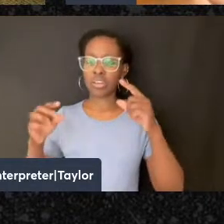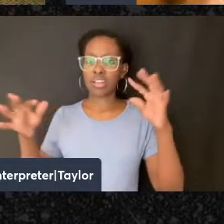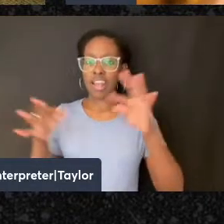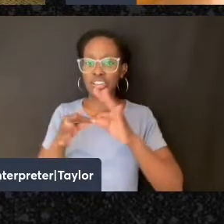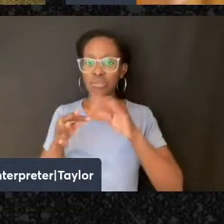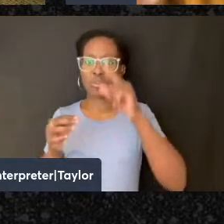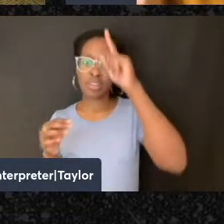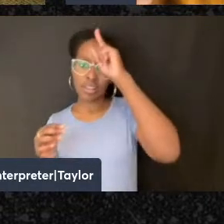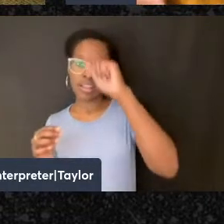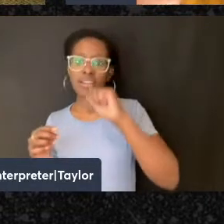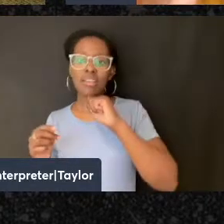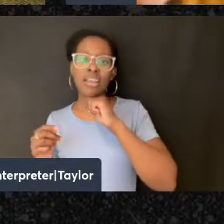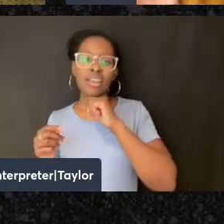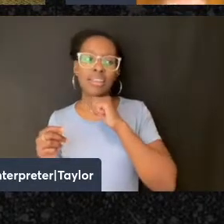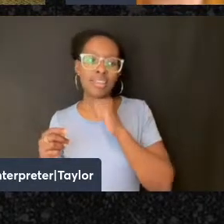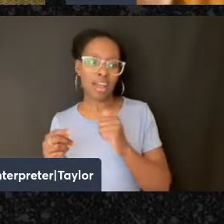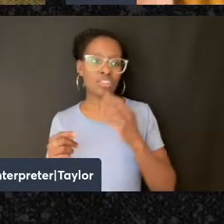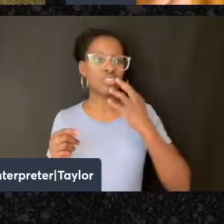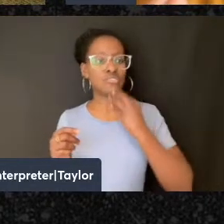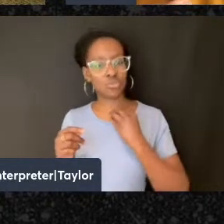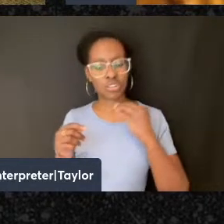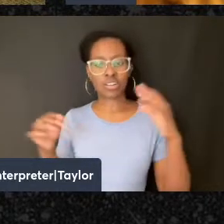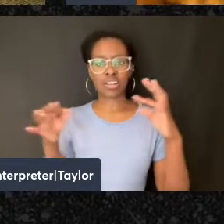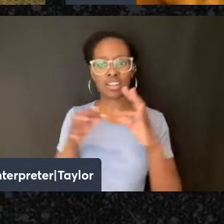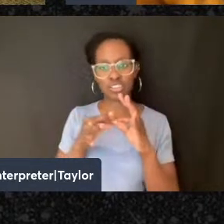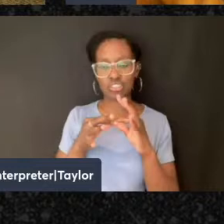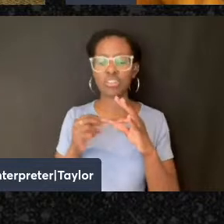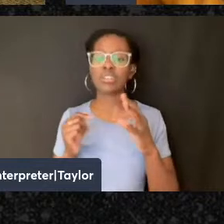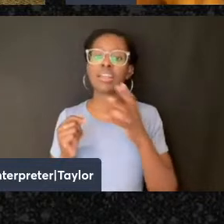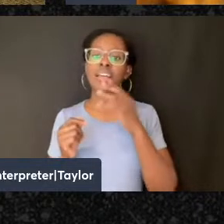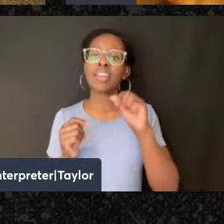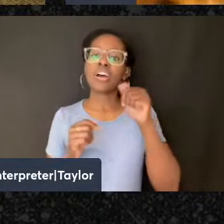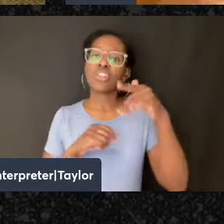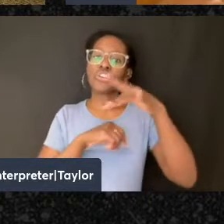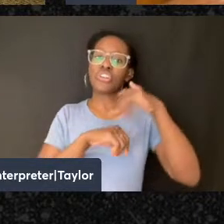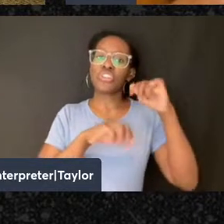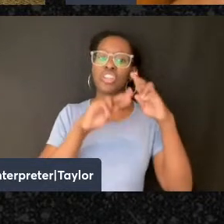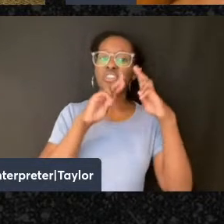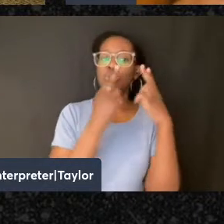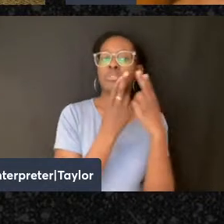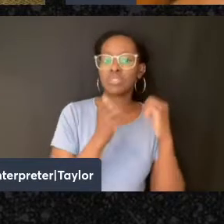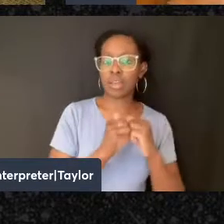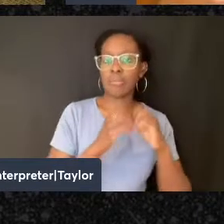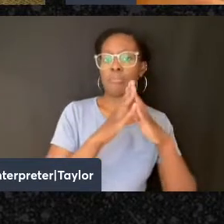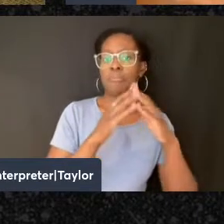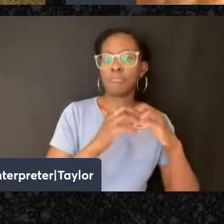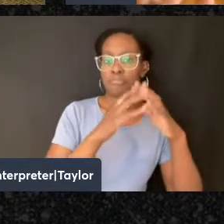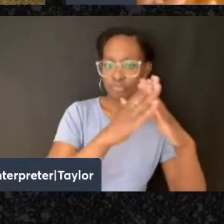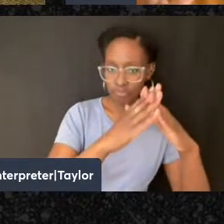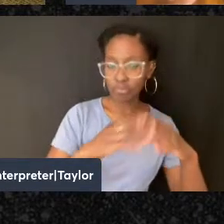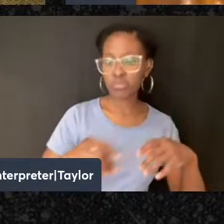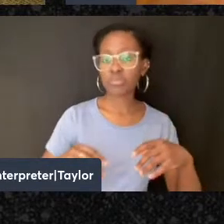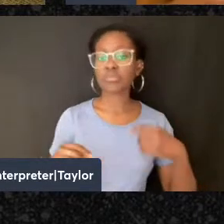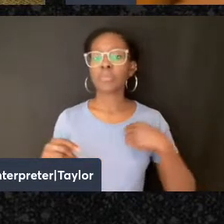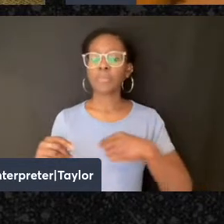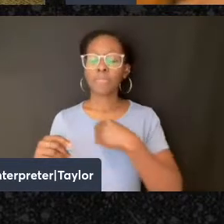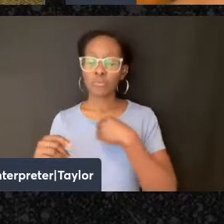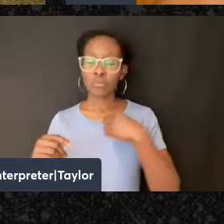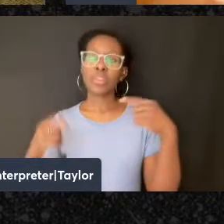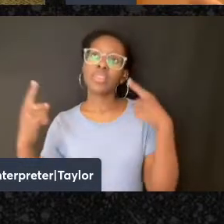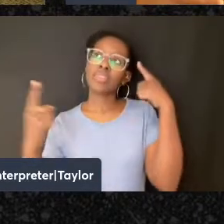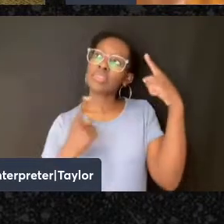anarchist movement, the longshoremen and other early unions. So if we think of, right, with